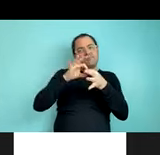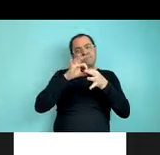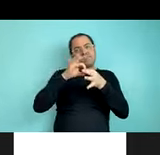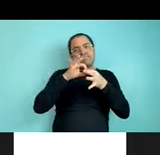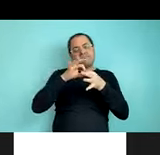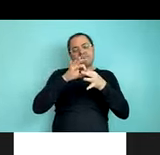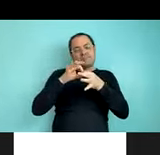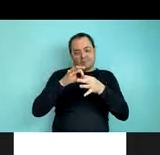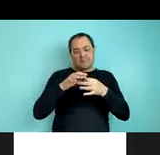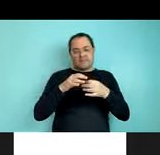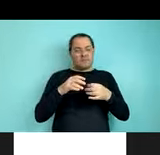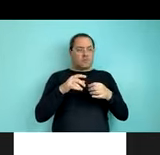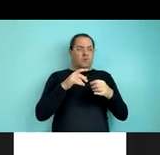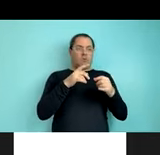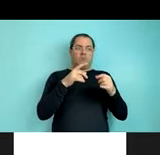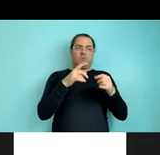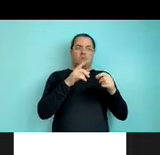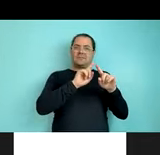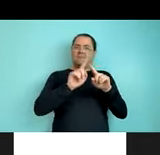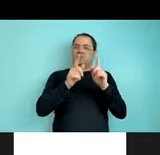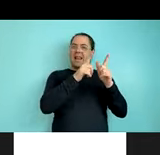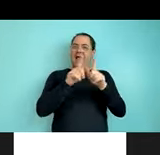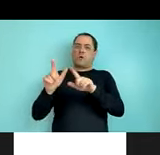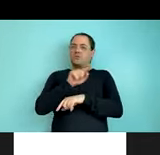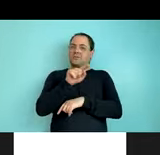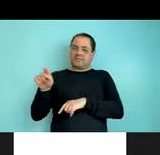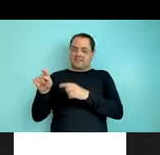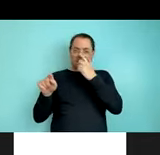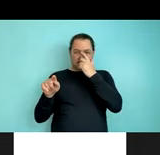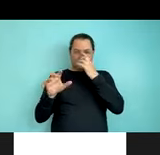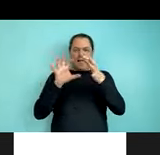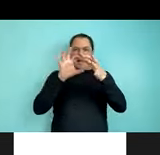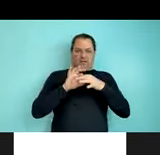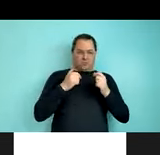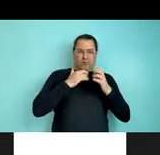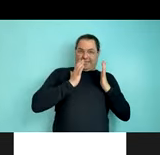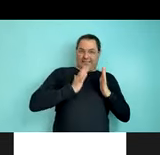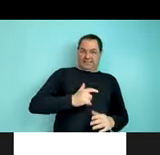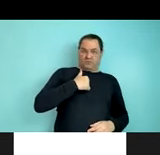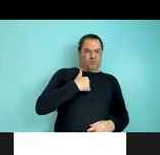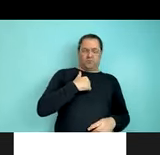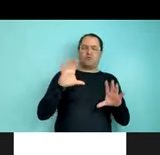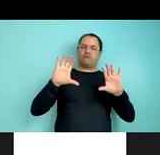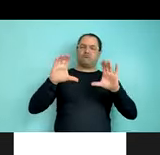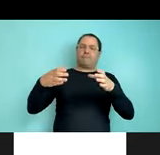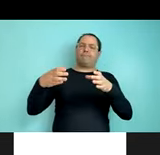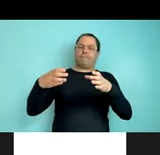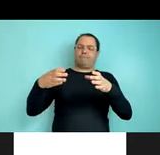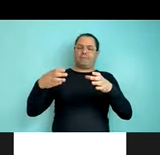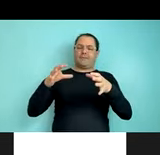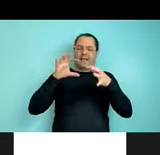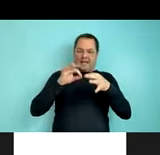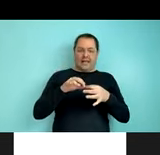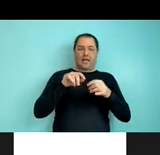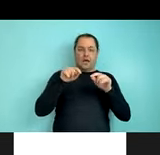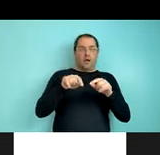the strength of a cross-linguistic bias to map directly onto the strength of the bias at the individual level. Instead, that bias is the outcome of how these